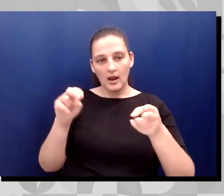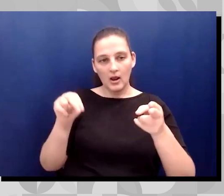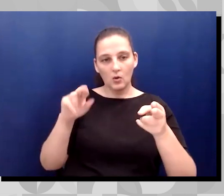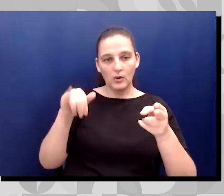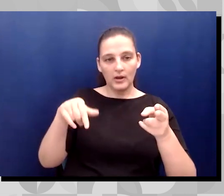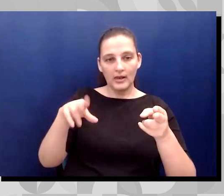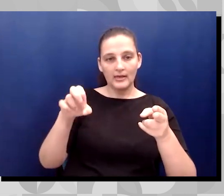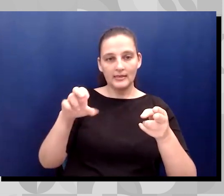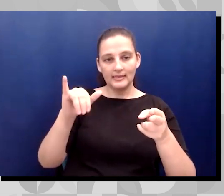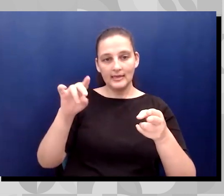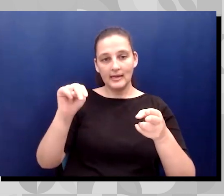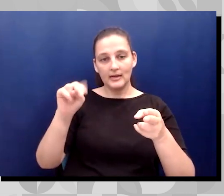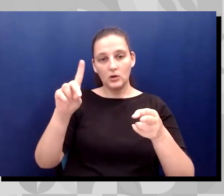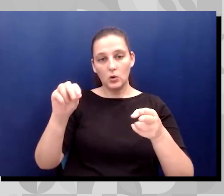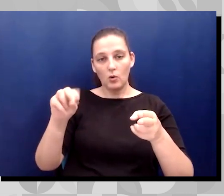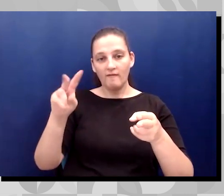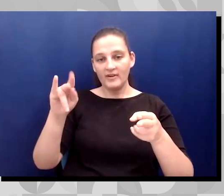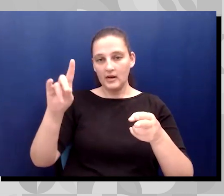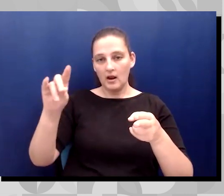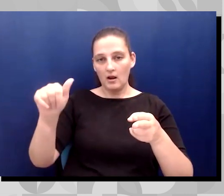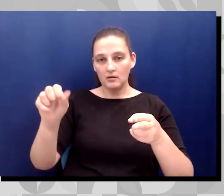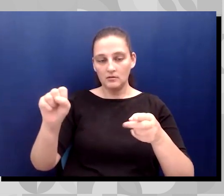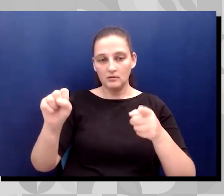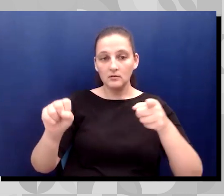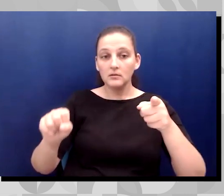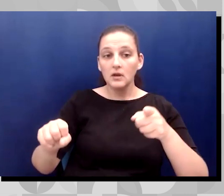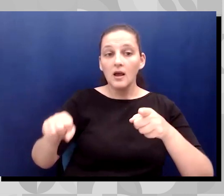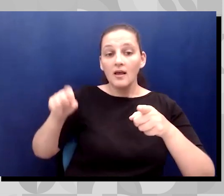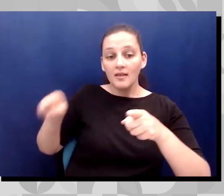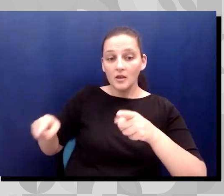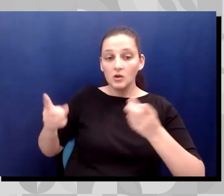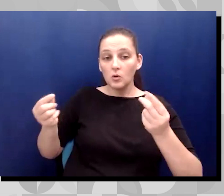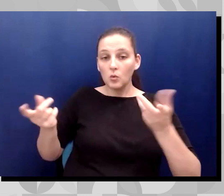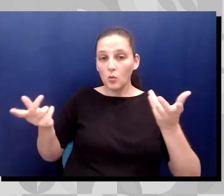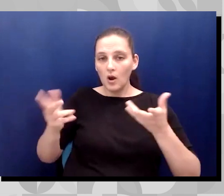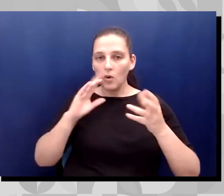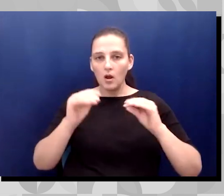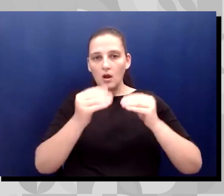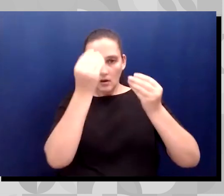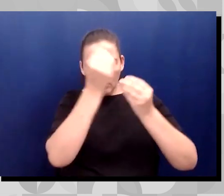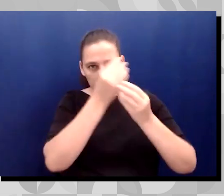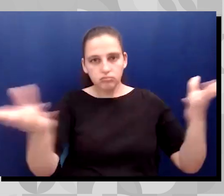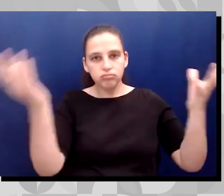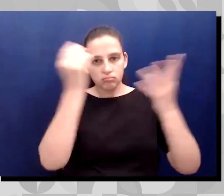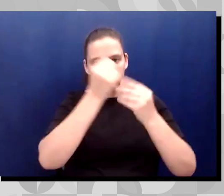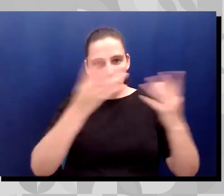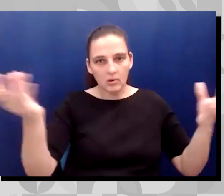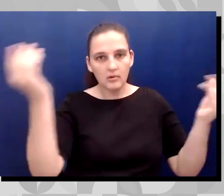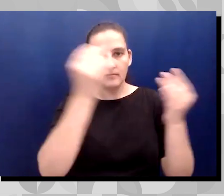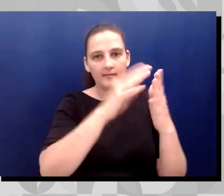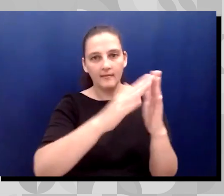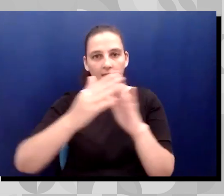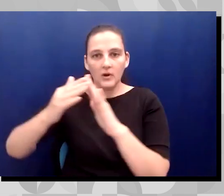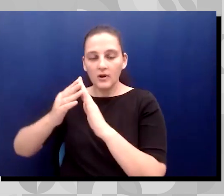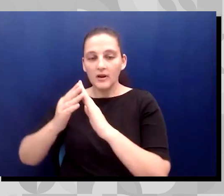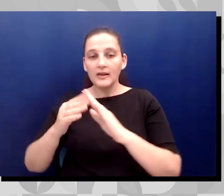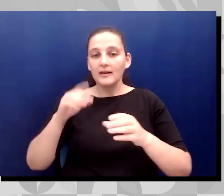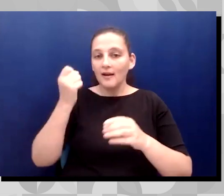Vidas network gets information to the disability community in Spanish through Facebook and WhatsApp.